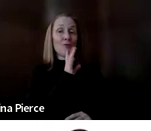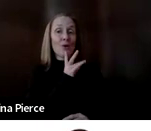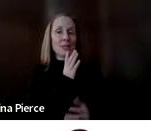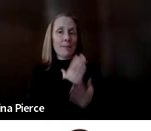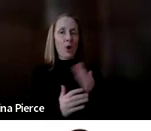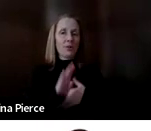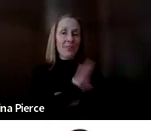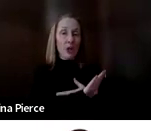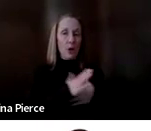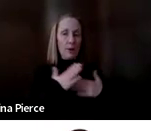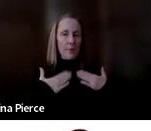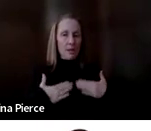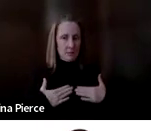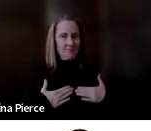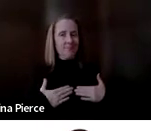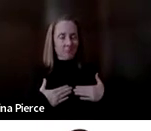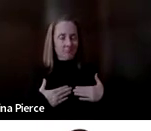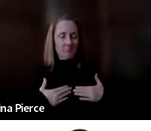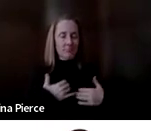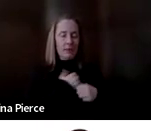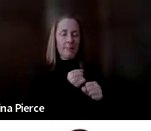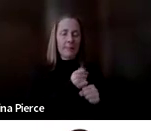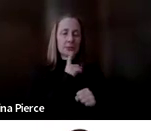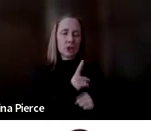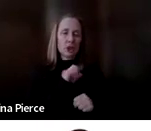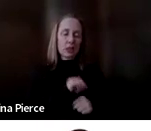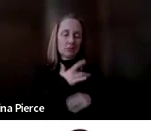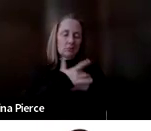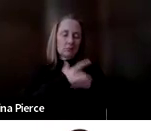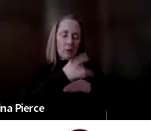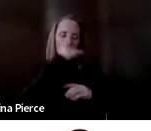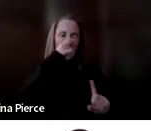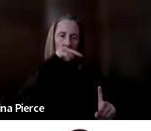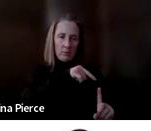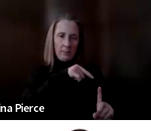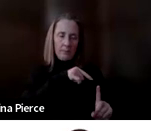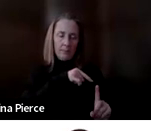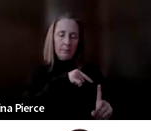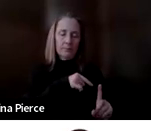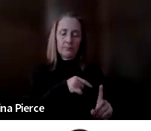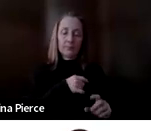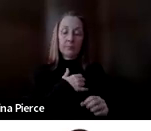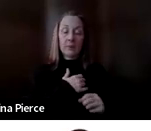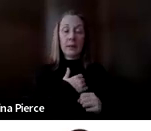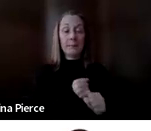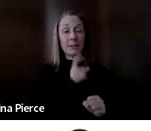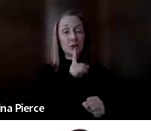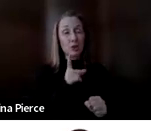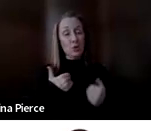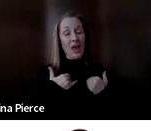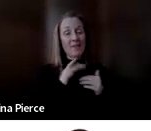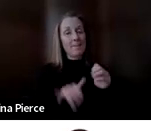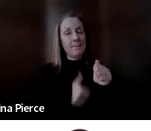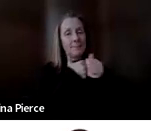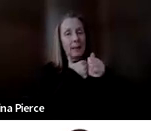and making sure that it's always available to them and part of respecting it as I mentioned is making sure that we have backup systems for